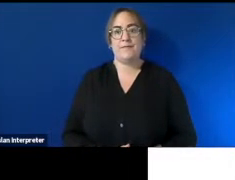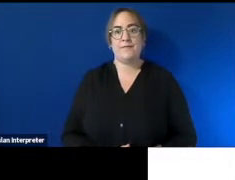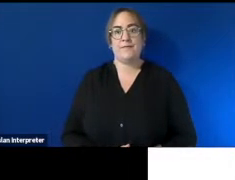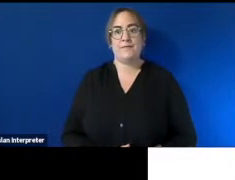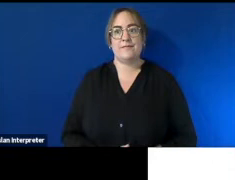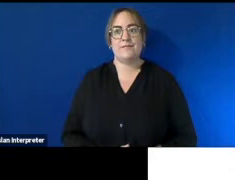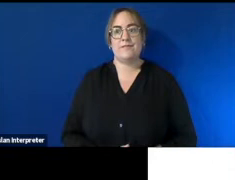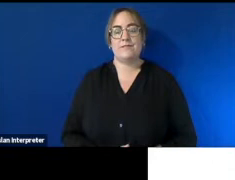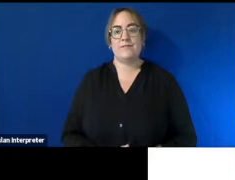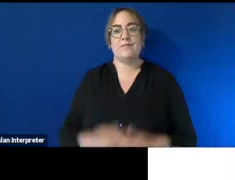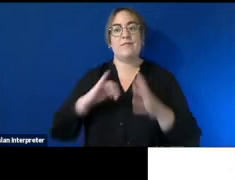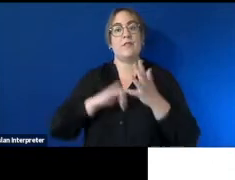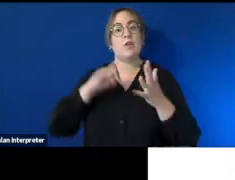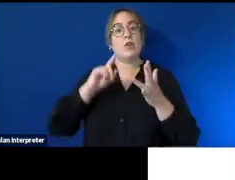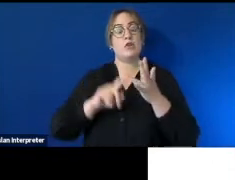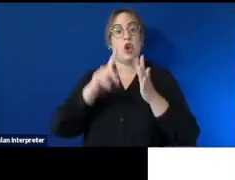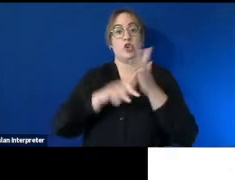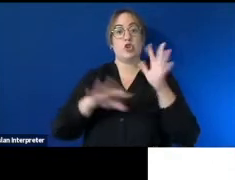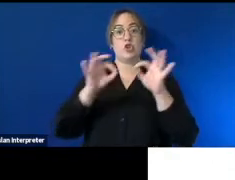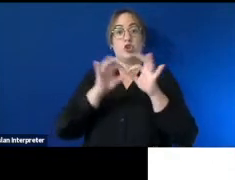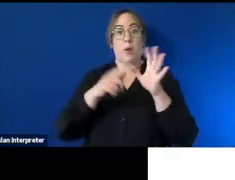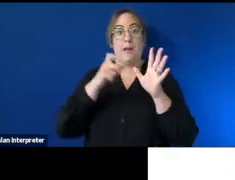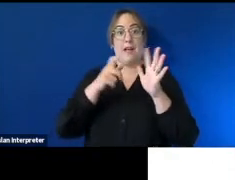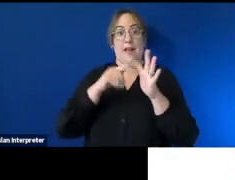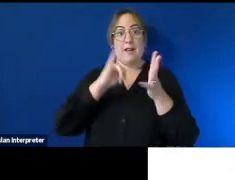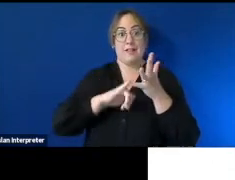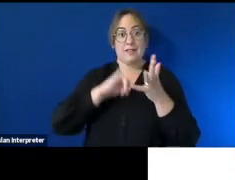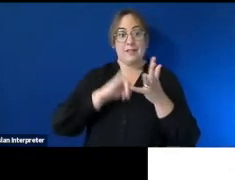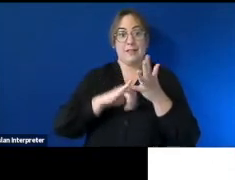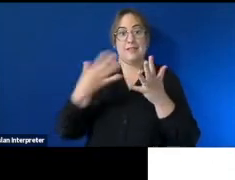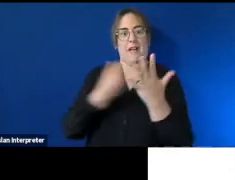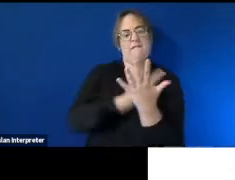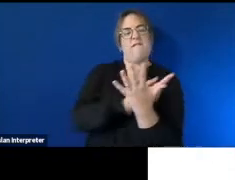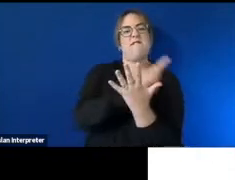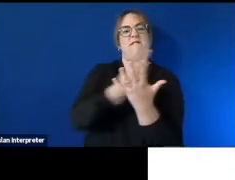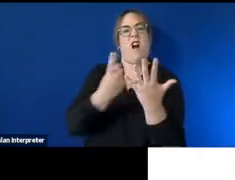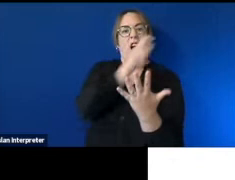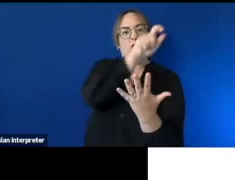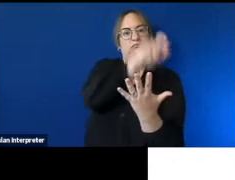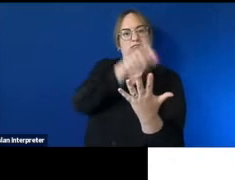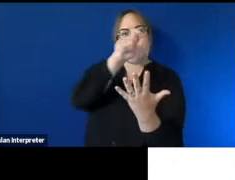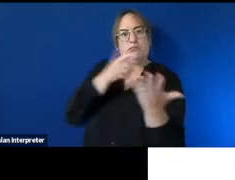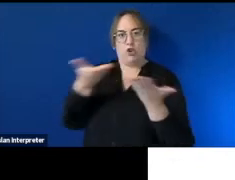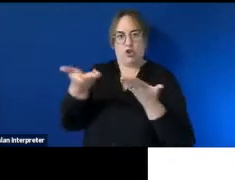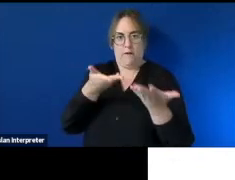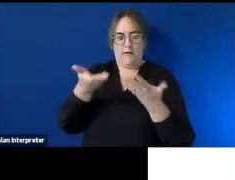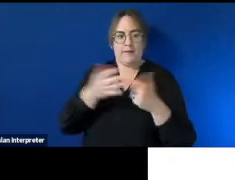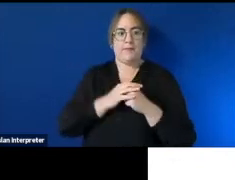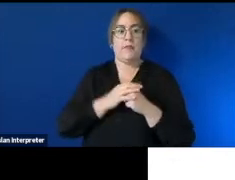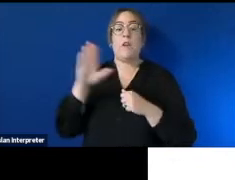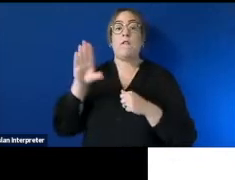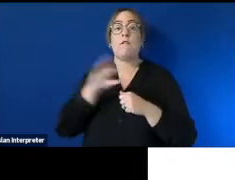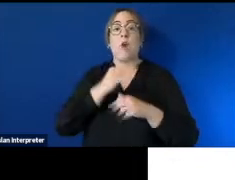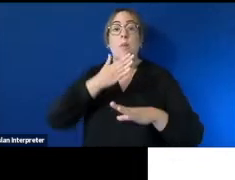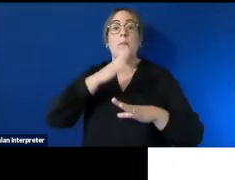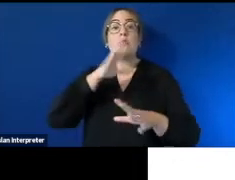okay so job access is made up of a predominantly a five-pronged service uh it's delivered by work focus australia on behalf of the australian